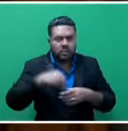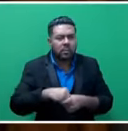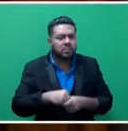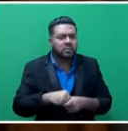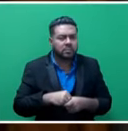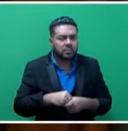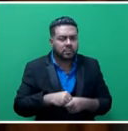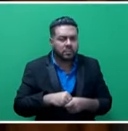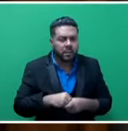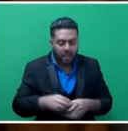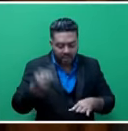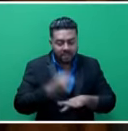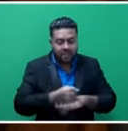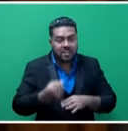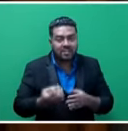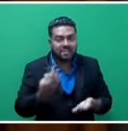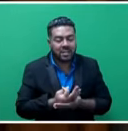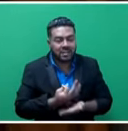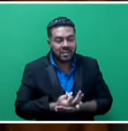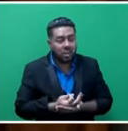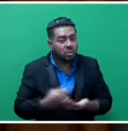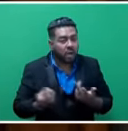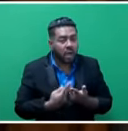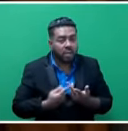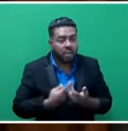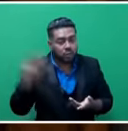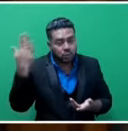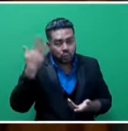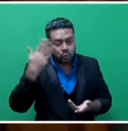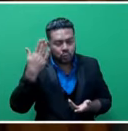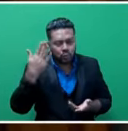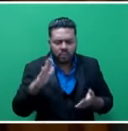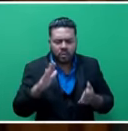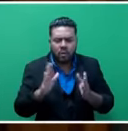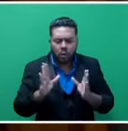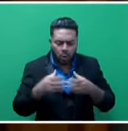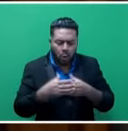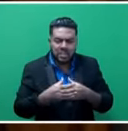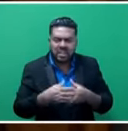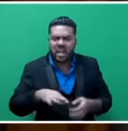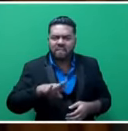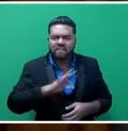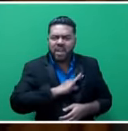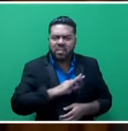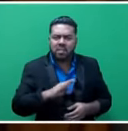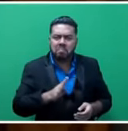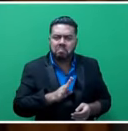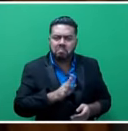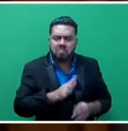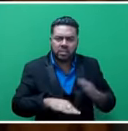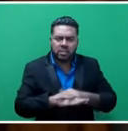government funding. The rest of the schools are committee-based schools, faith-based and management-owned schools.